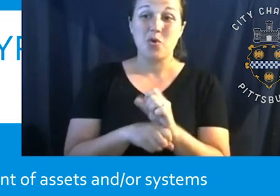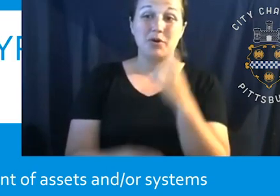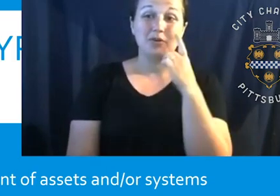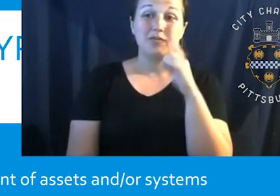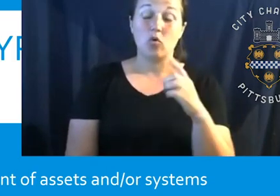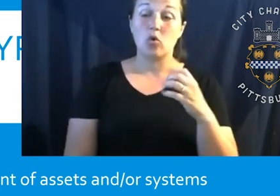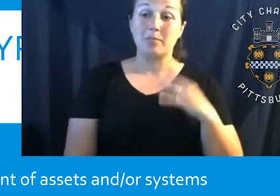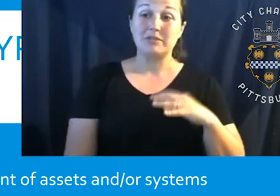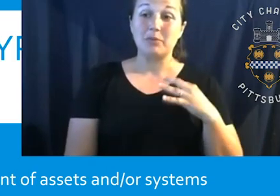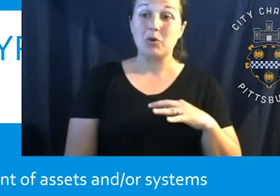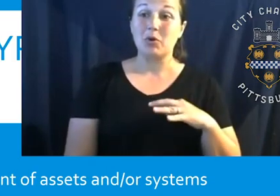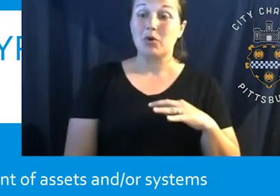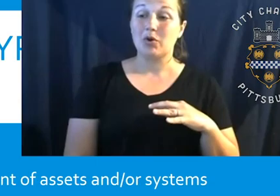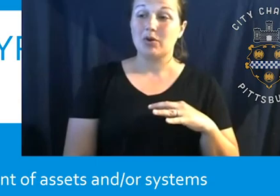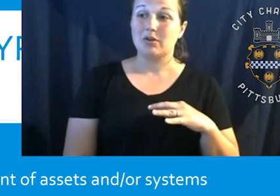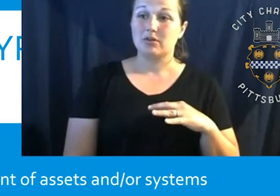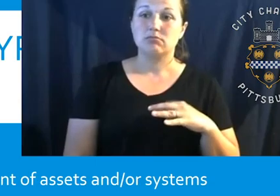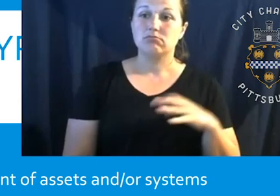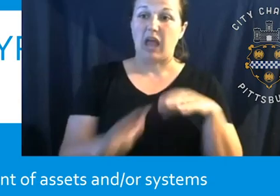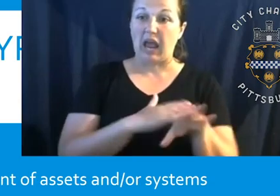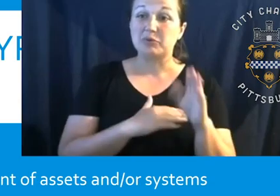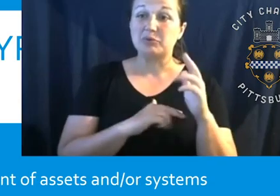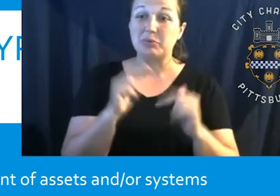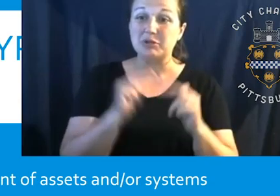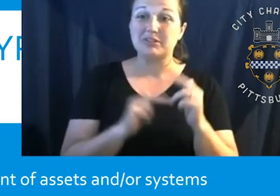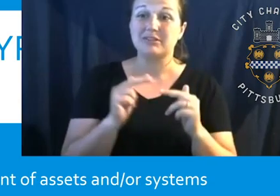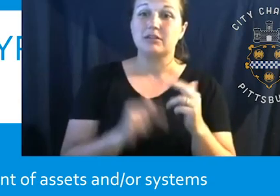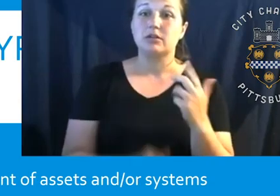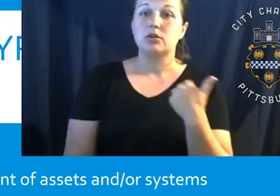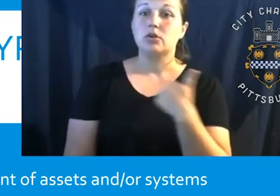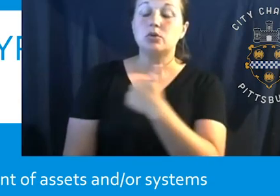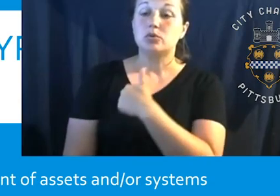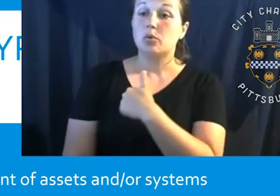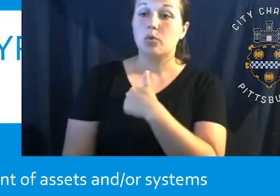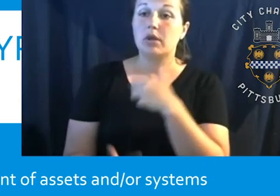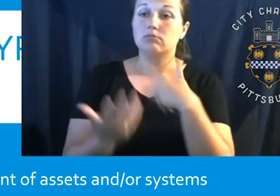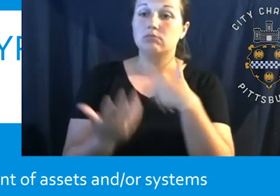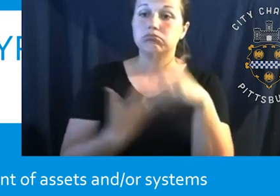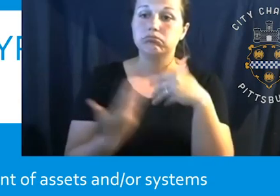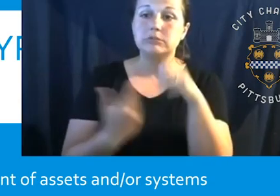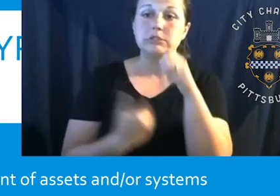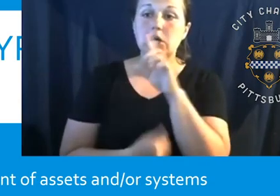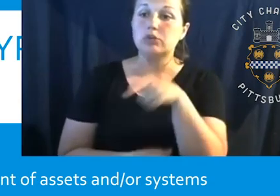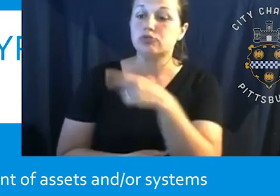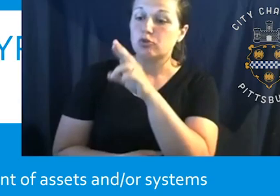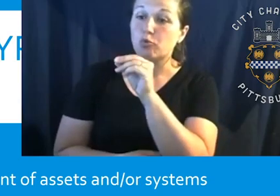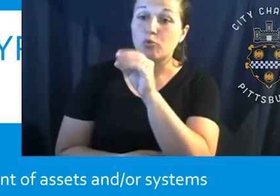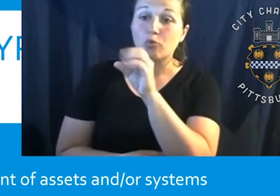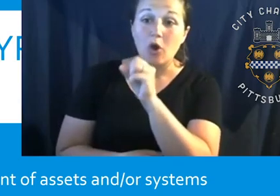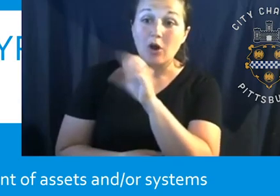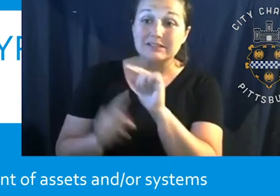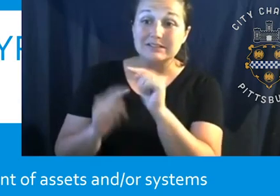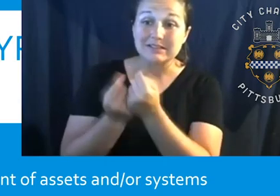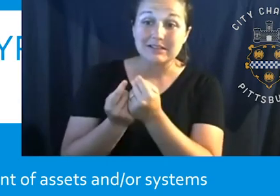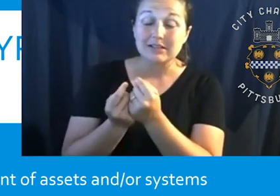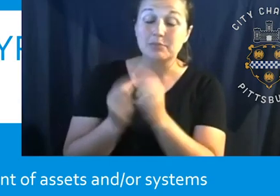at some point in time or another steps within the building. So we interface not just with, um, Ross and his team in the department of